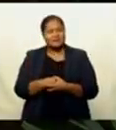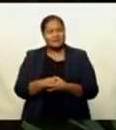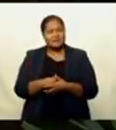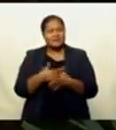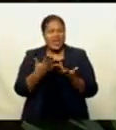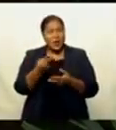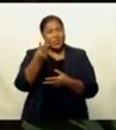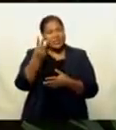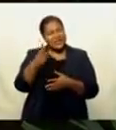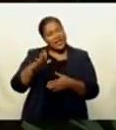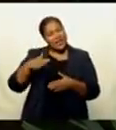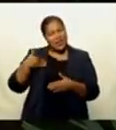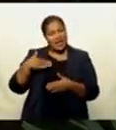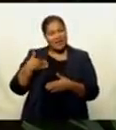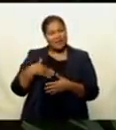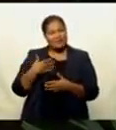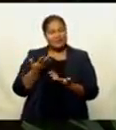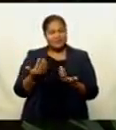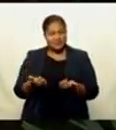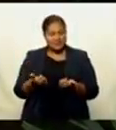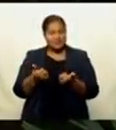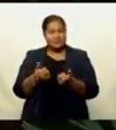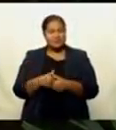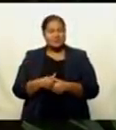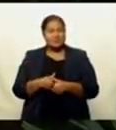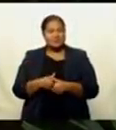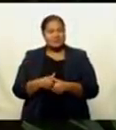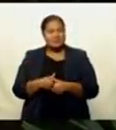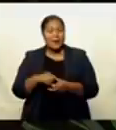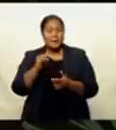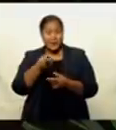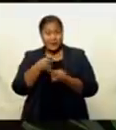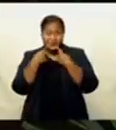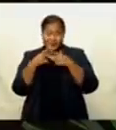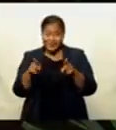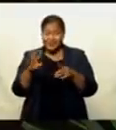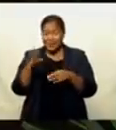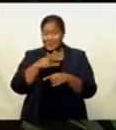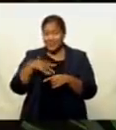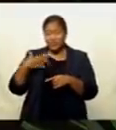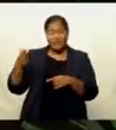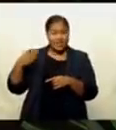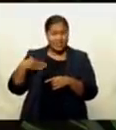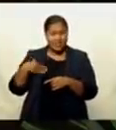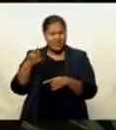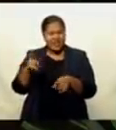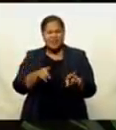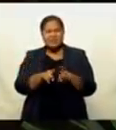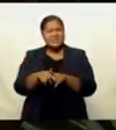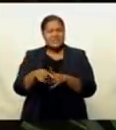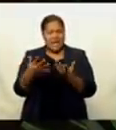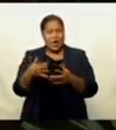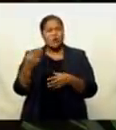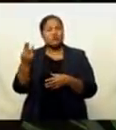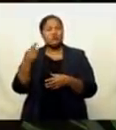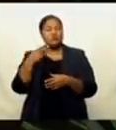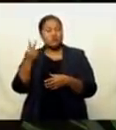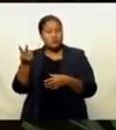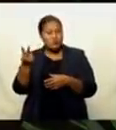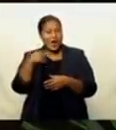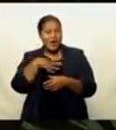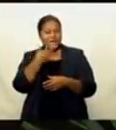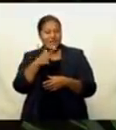recoveries as well, which have been stated by the Ministry of Health, which means there are now 258